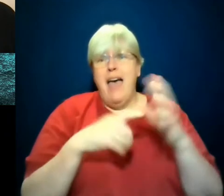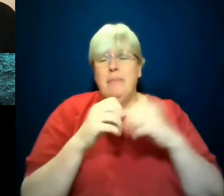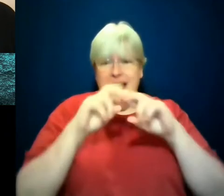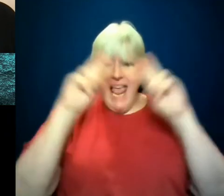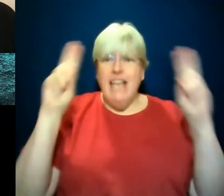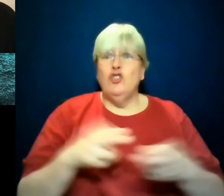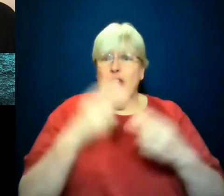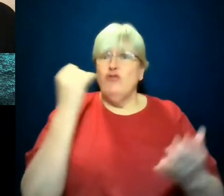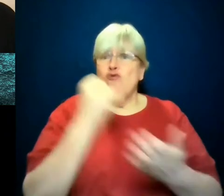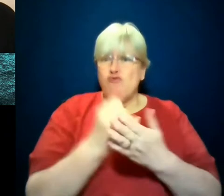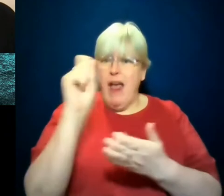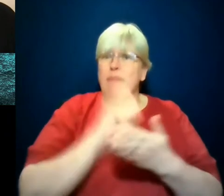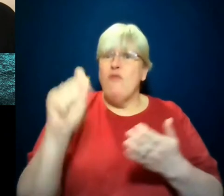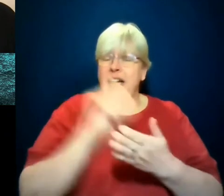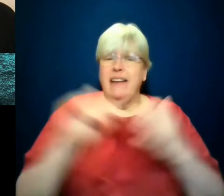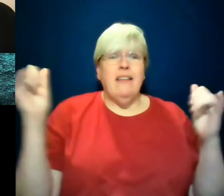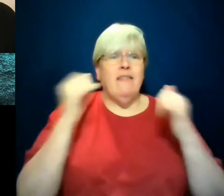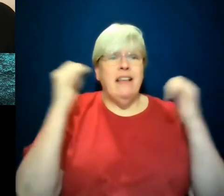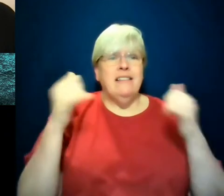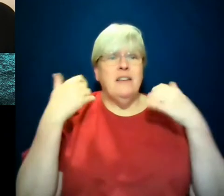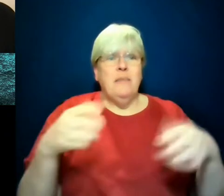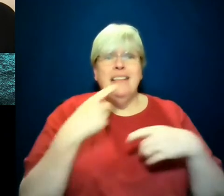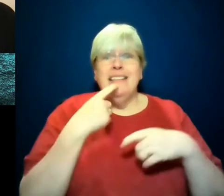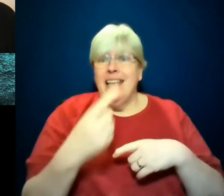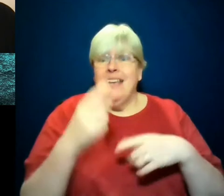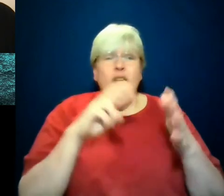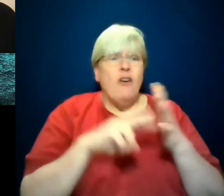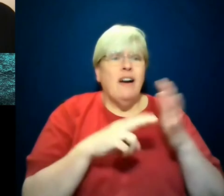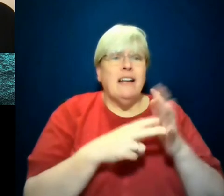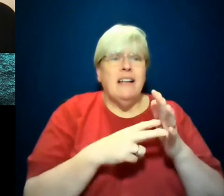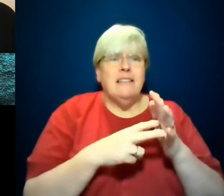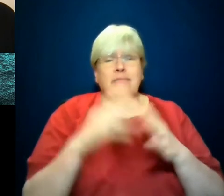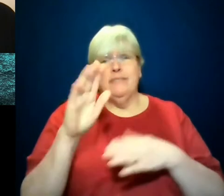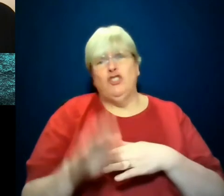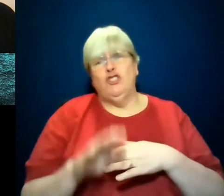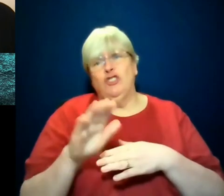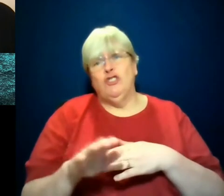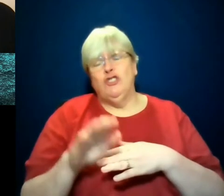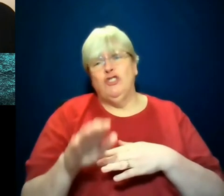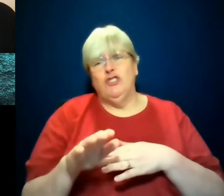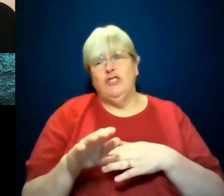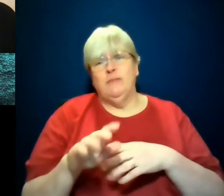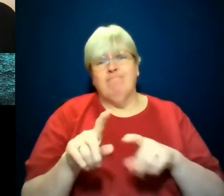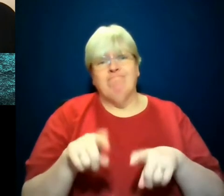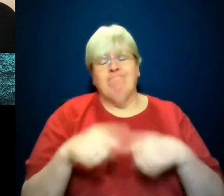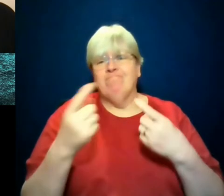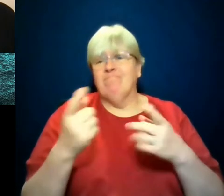Festival. I was just saying to the organisers what a shame it was not to be in Aberdeen as I was last year and had such